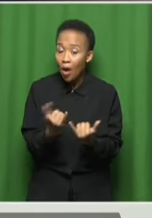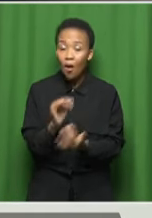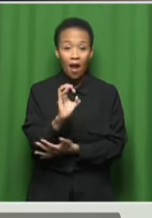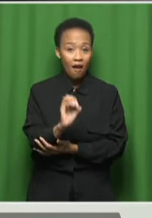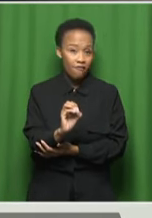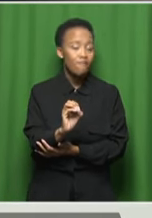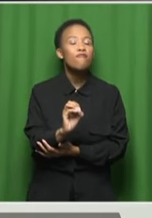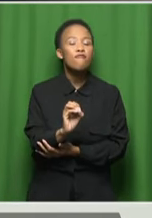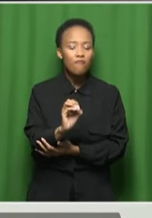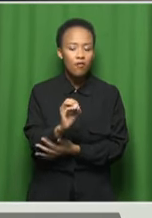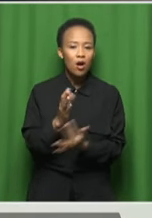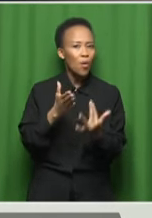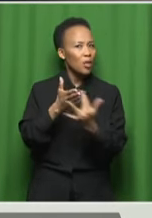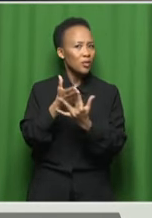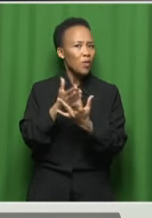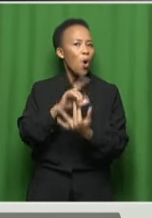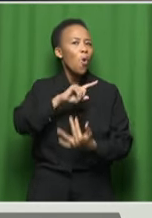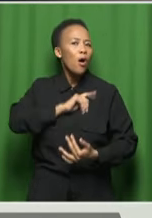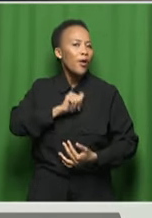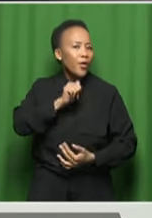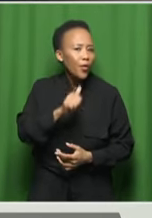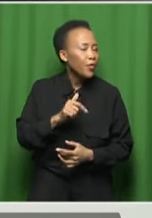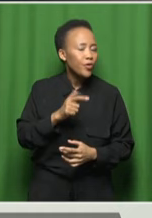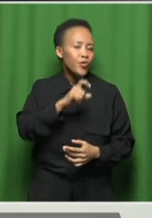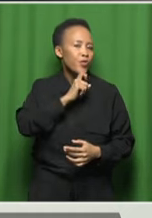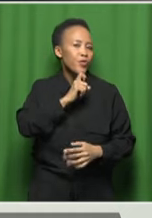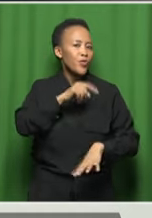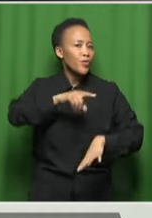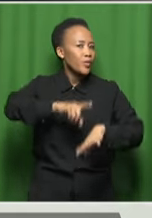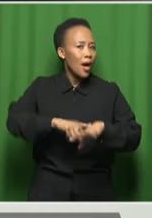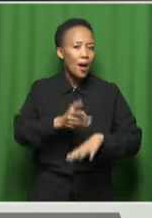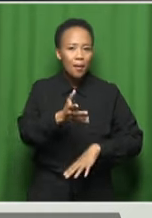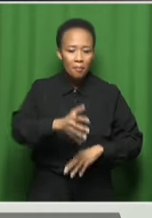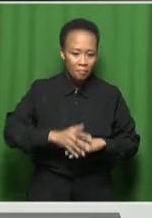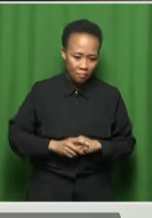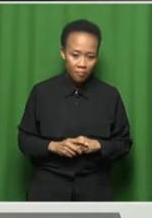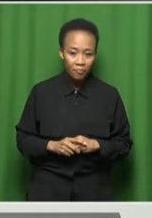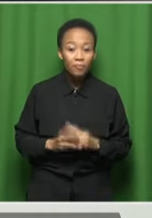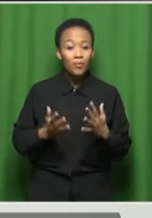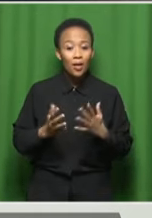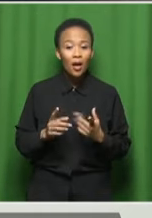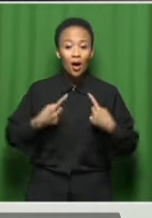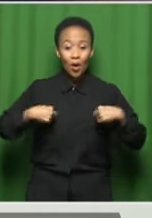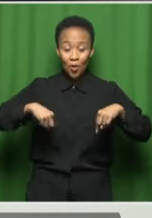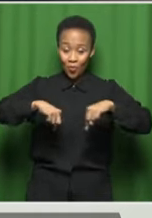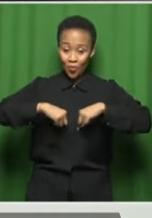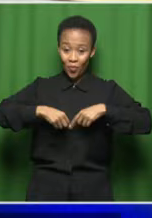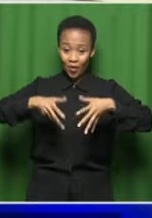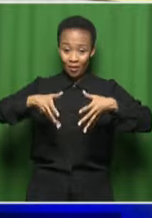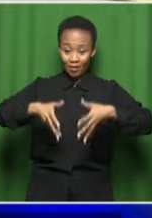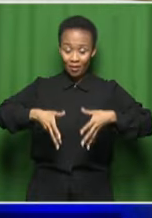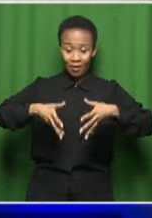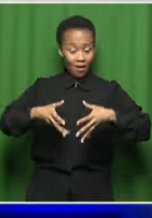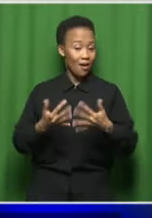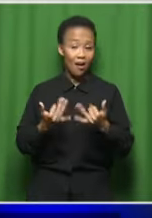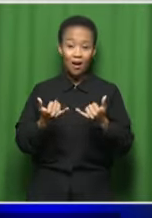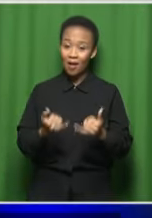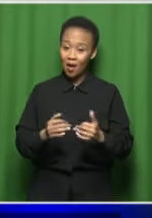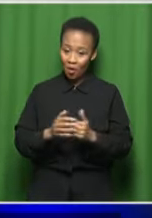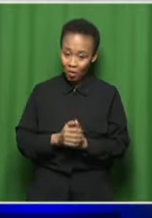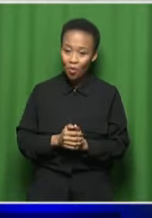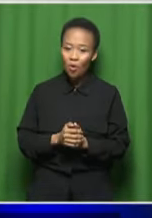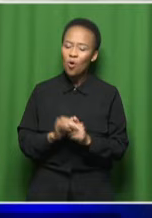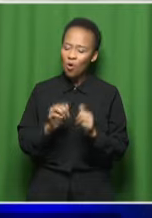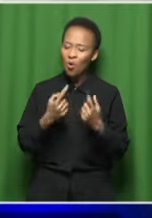of, you know what I mean? Yeah. Yeah. Tell as we see it because we are on the ground as well. Sure. So